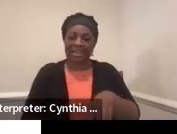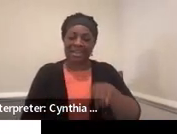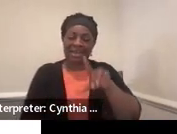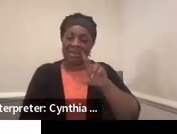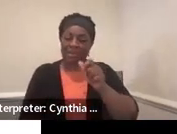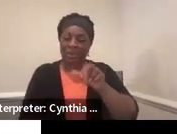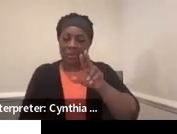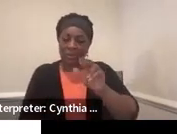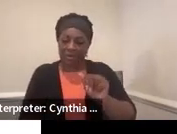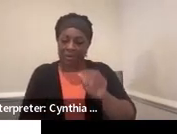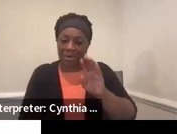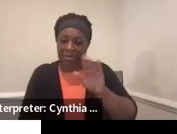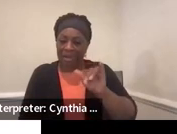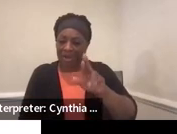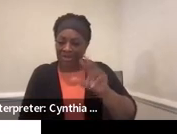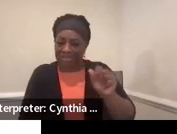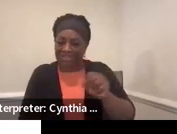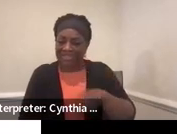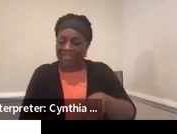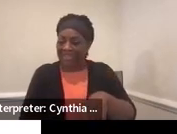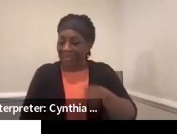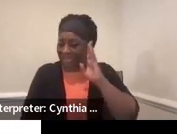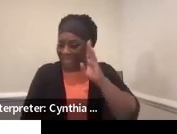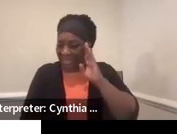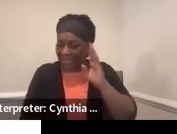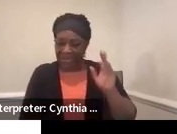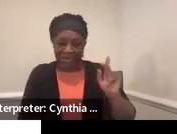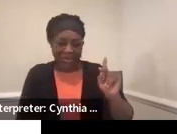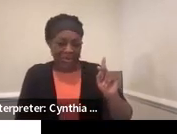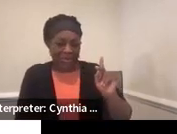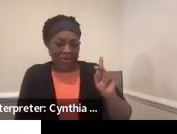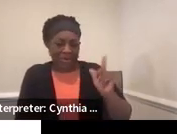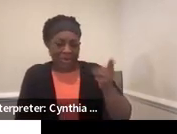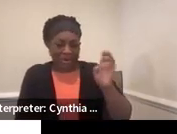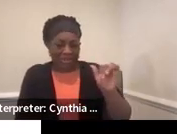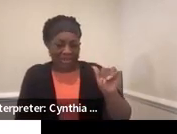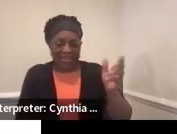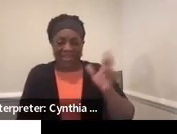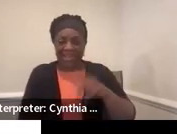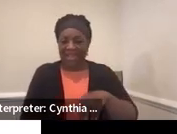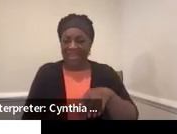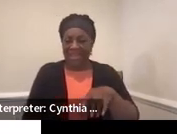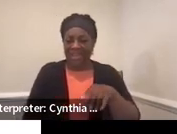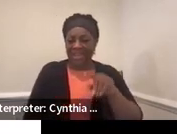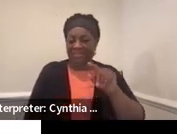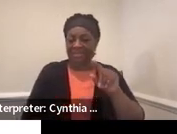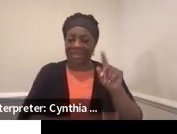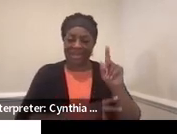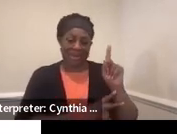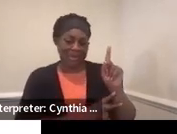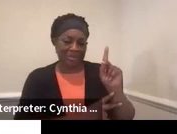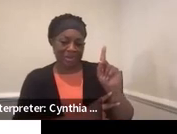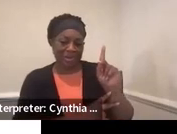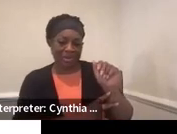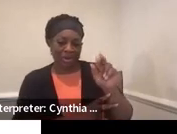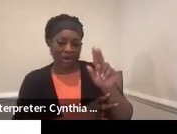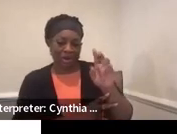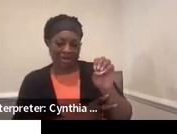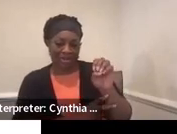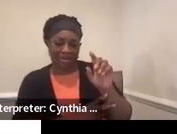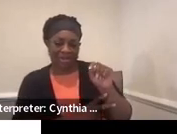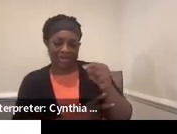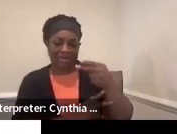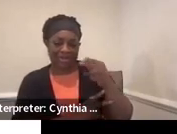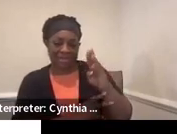Byrus. Carly, you want to say hello? Yeah. Hi, I'm Carly Thibodeau, one of the special education consultants on the team.